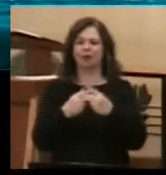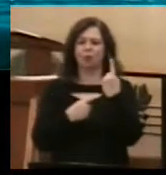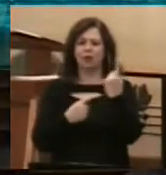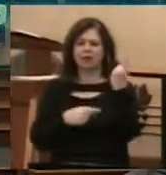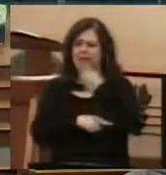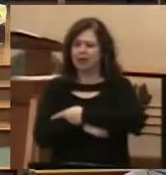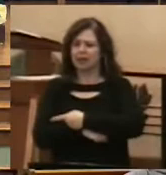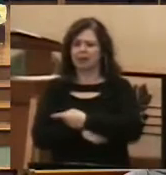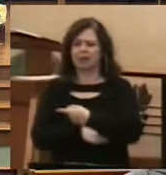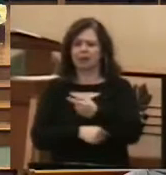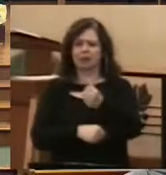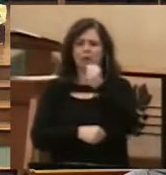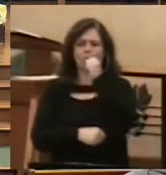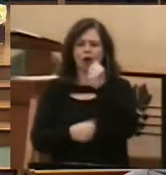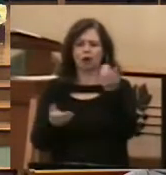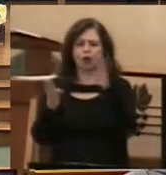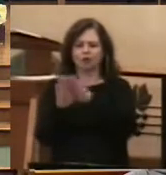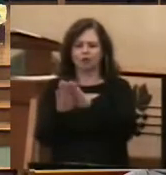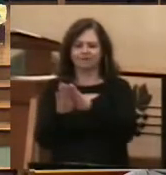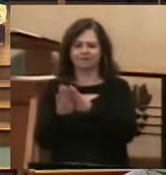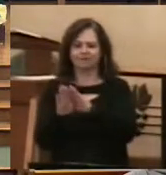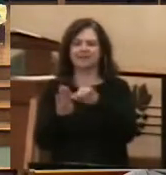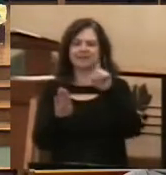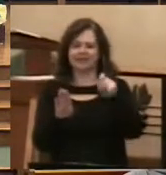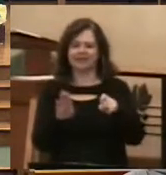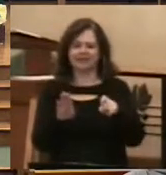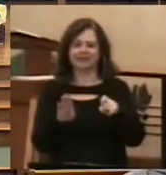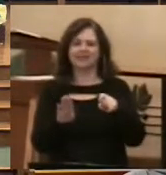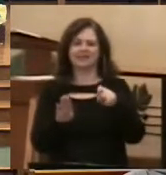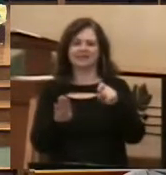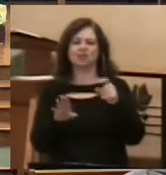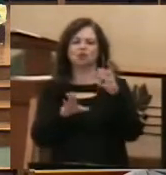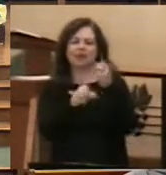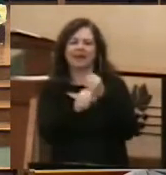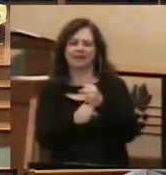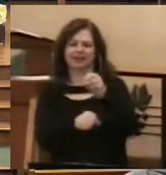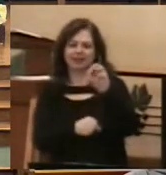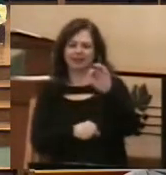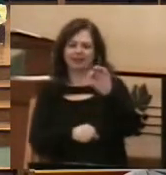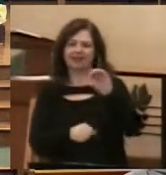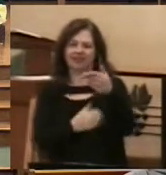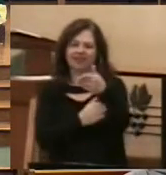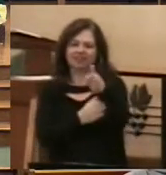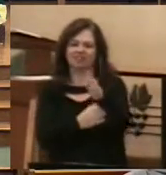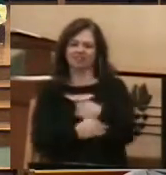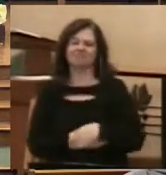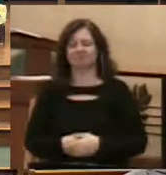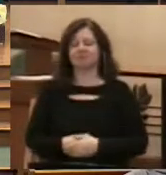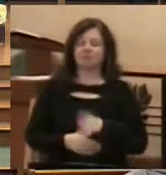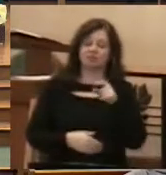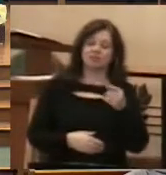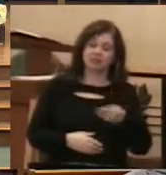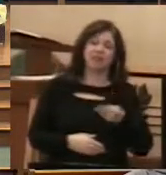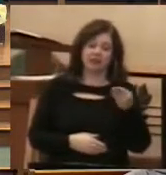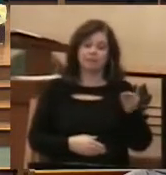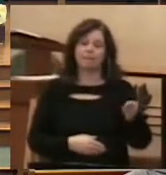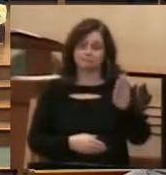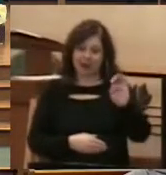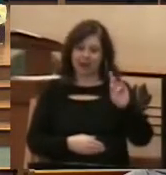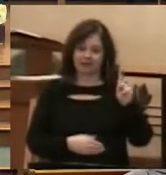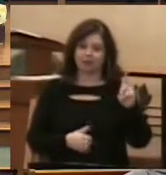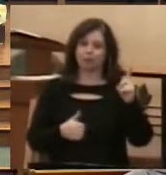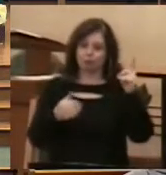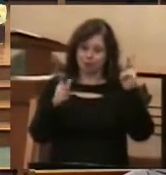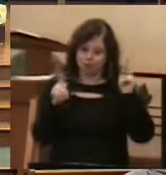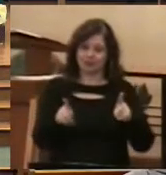closed, and they had to take the fish and put it into storage. It made sense to give it back to Harold Rice, who had first been